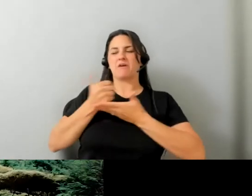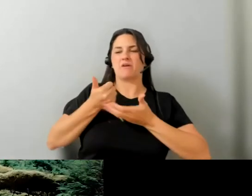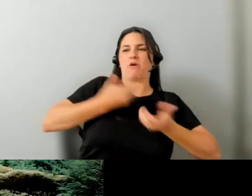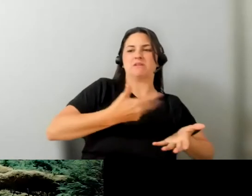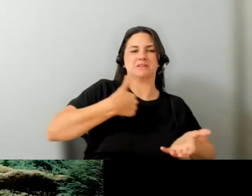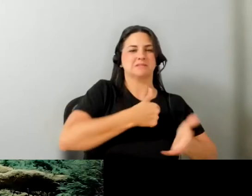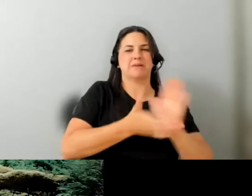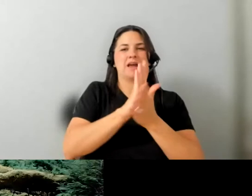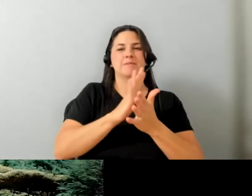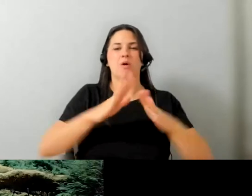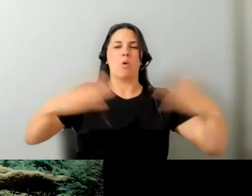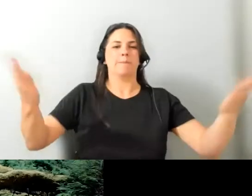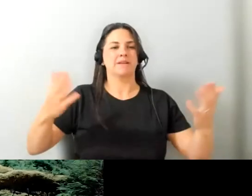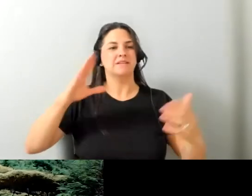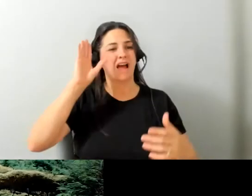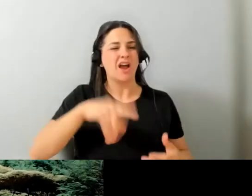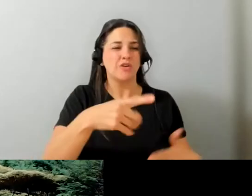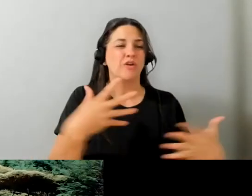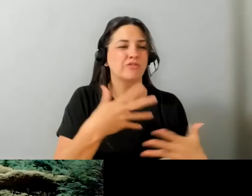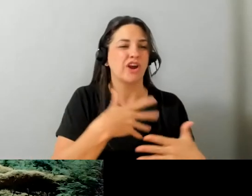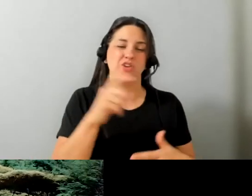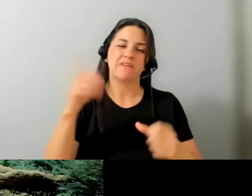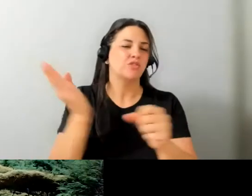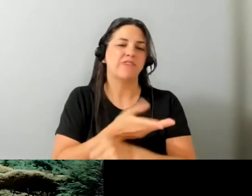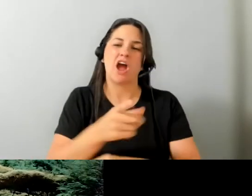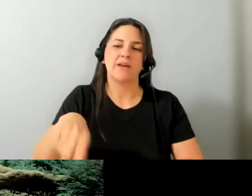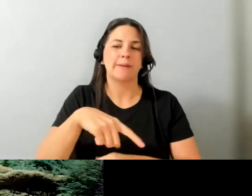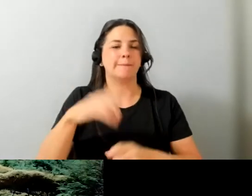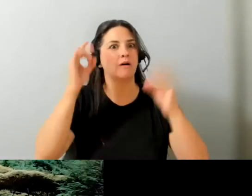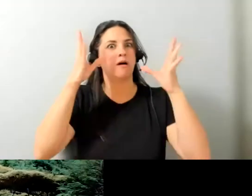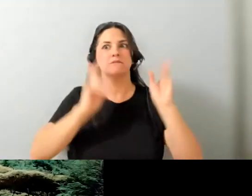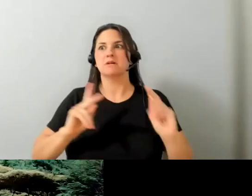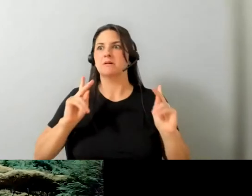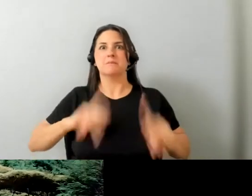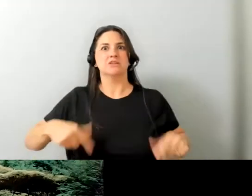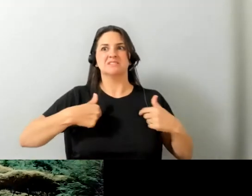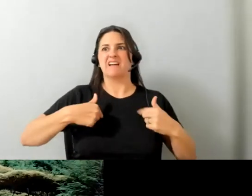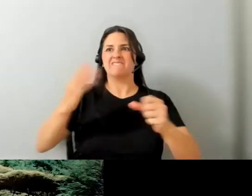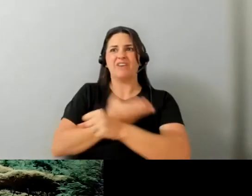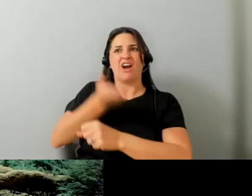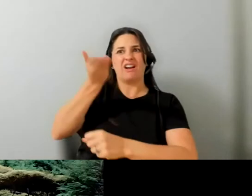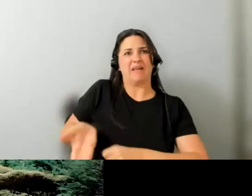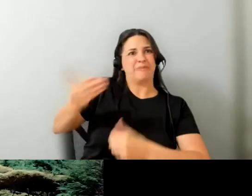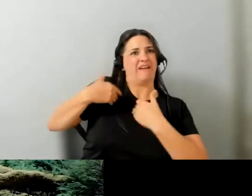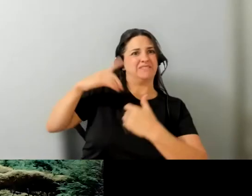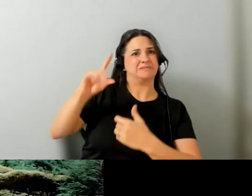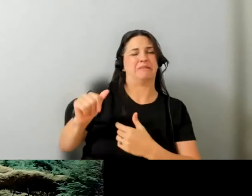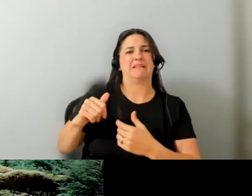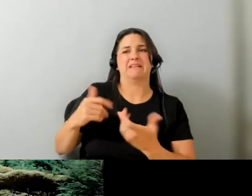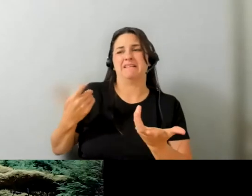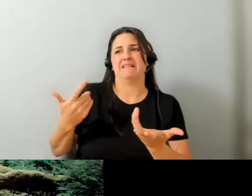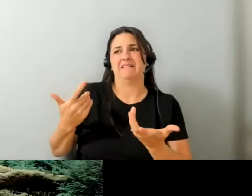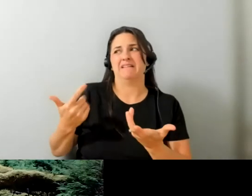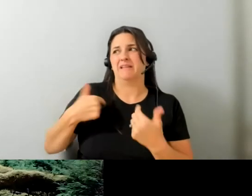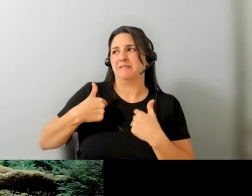know you're afraid what will happen you have to fire them i'll be this awful person that fired this guy for the disability uh wouldn't that make me a bad